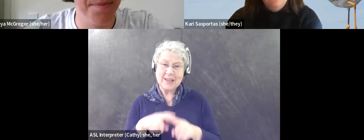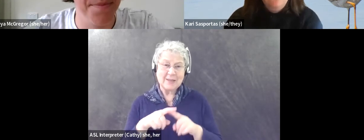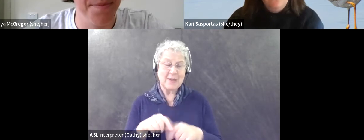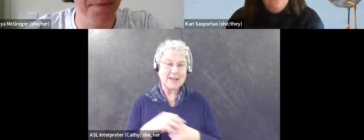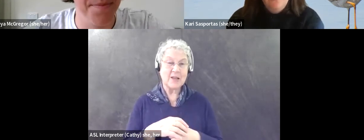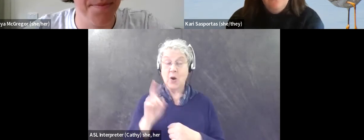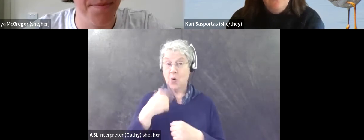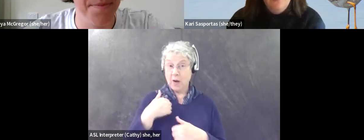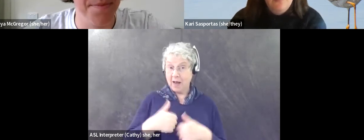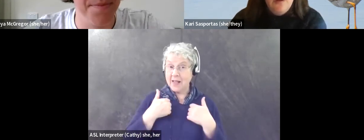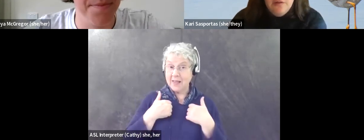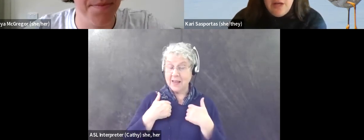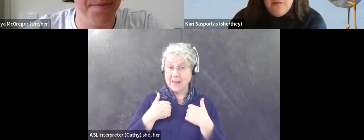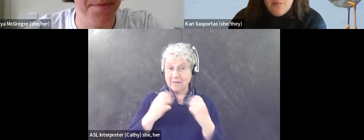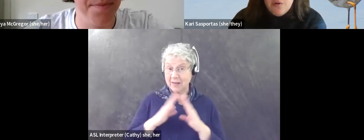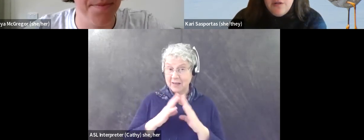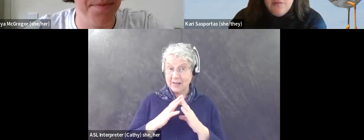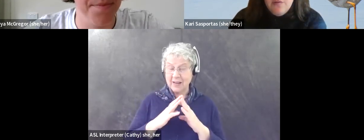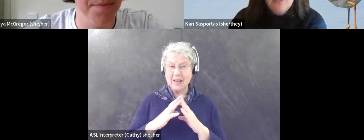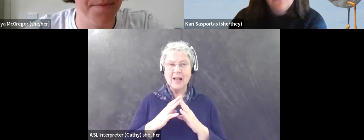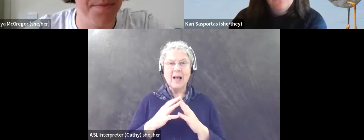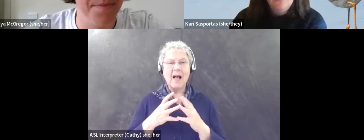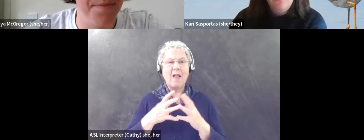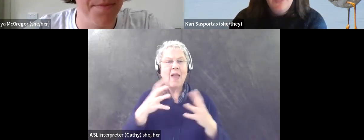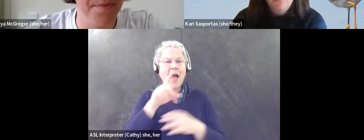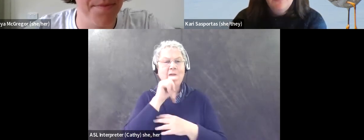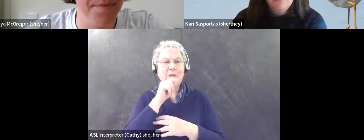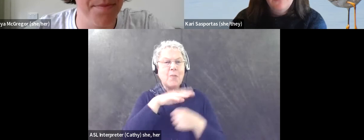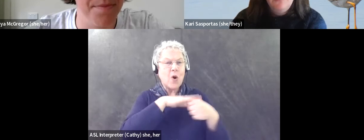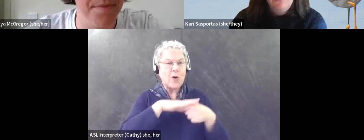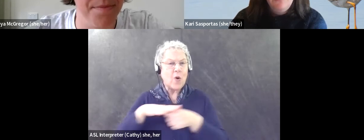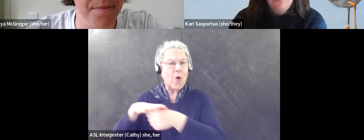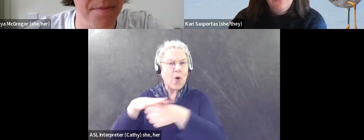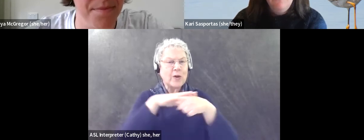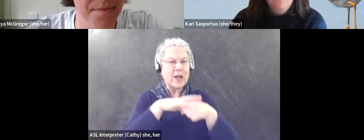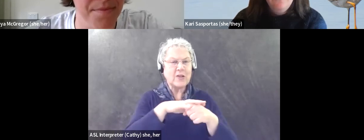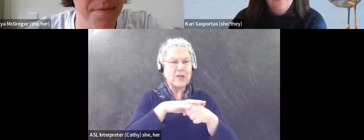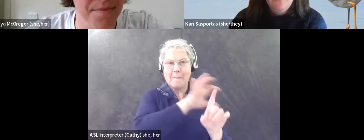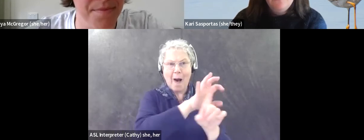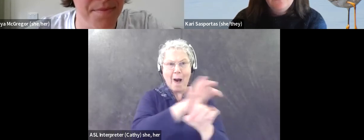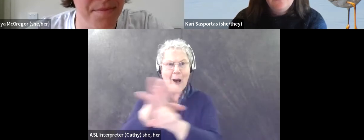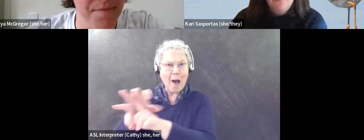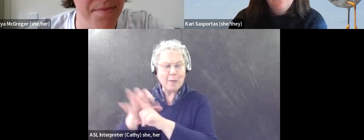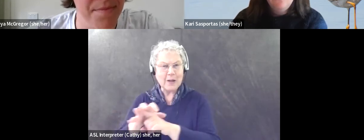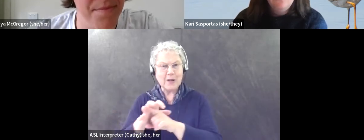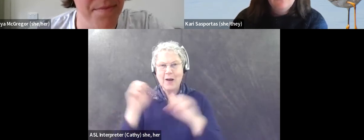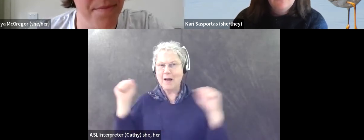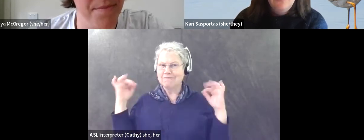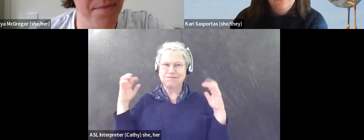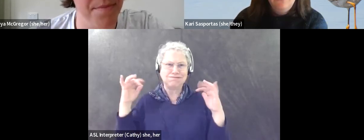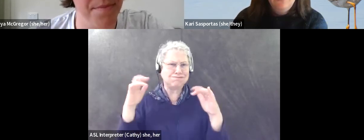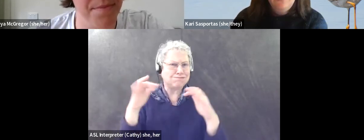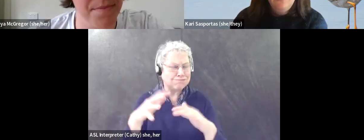live. Um, a lot of our birding locations are very popular. Um, it's fairly